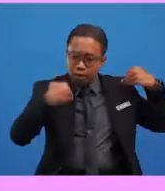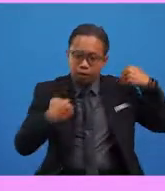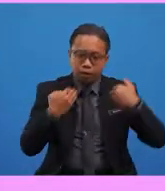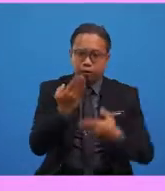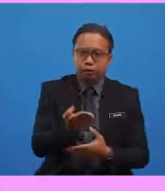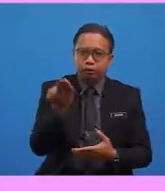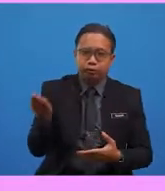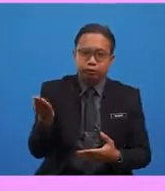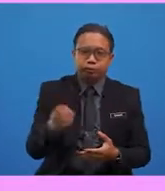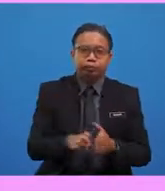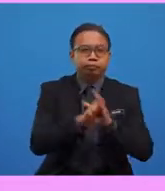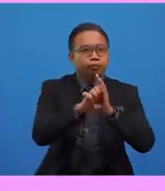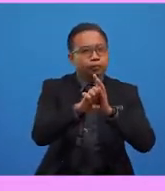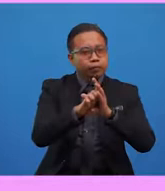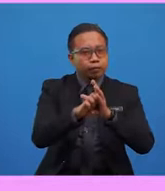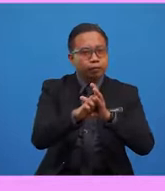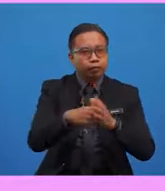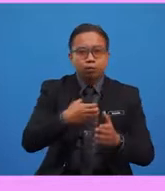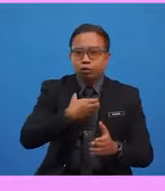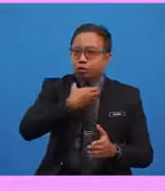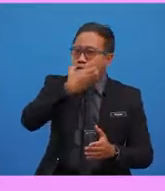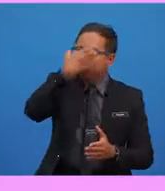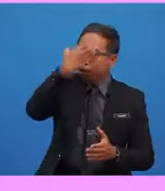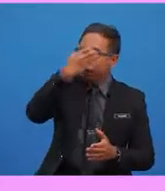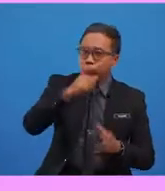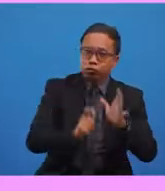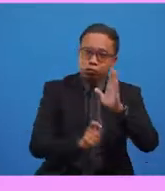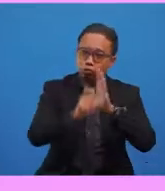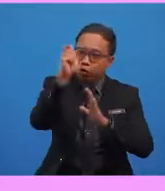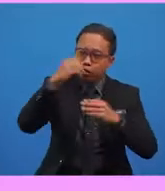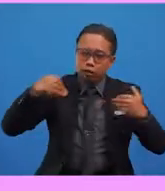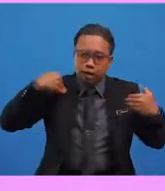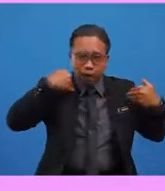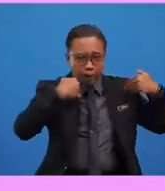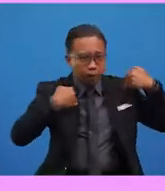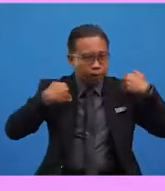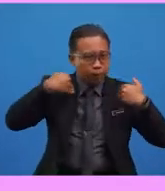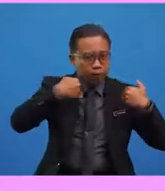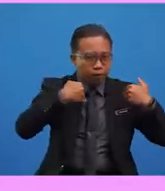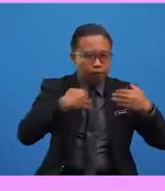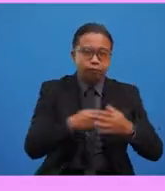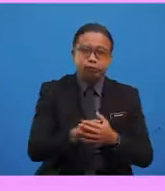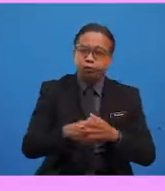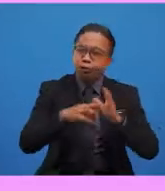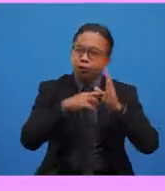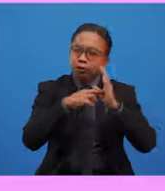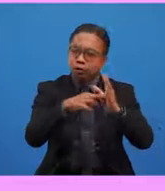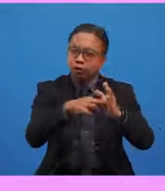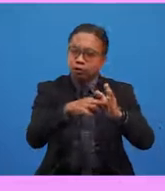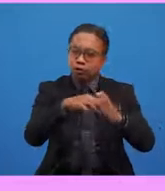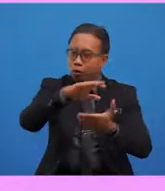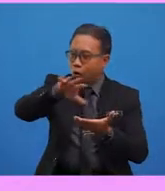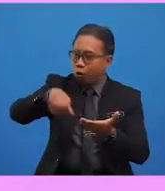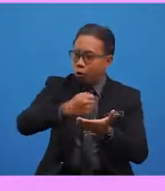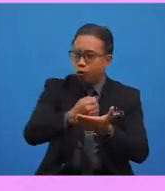For example, the giraffe is the tallest animal. Here, the giraffe refers to all